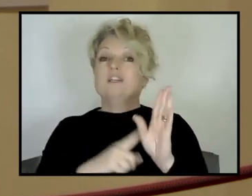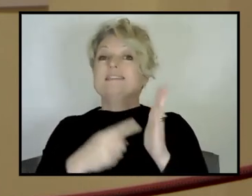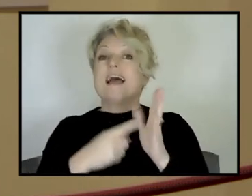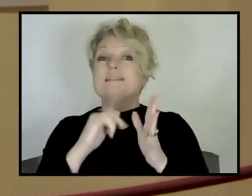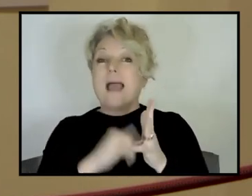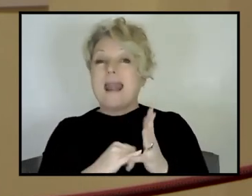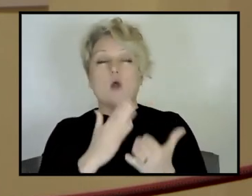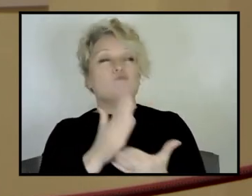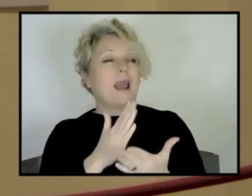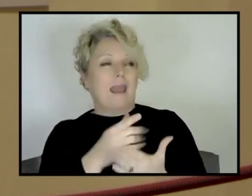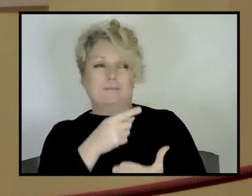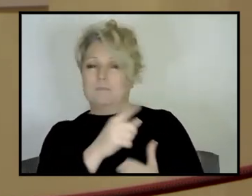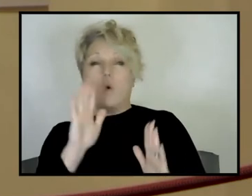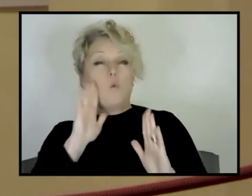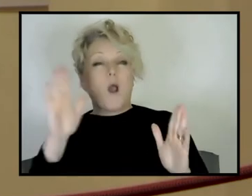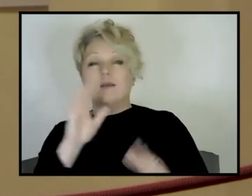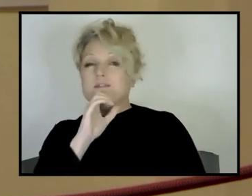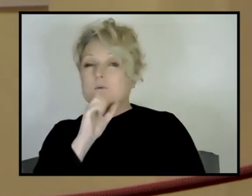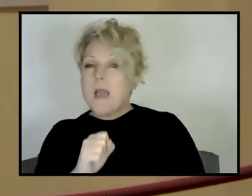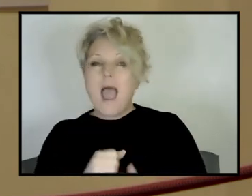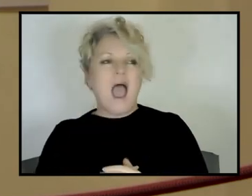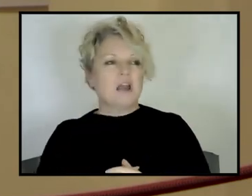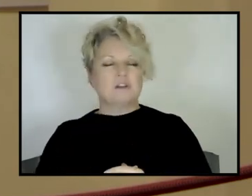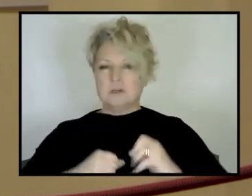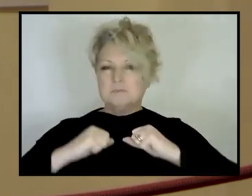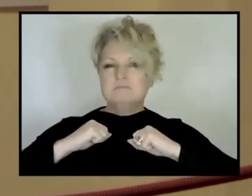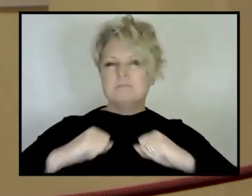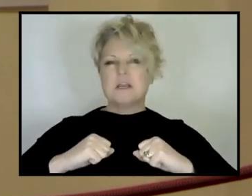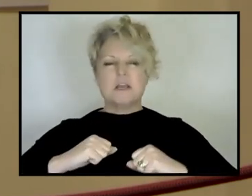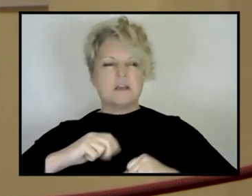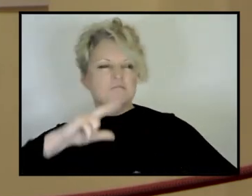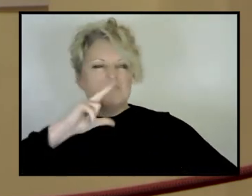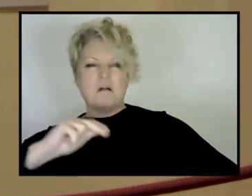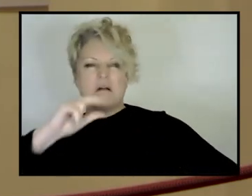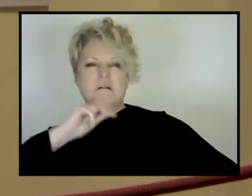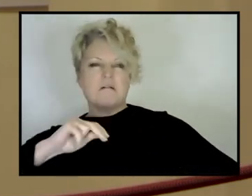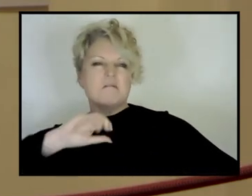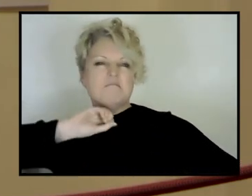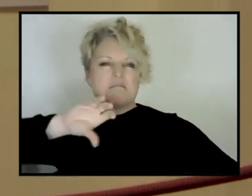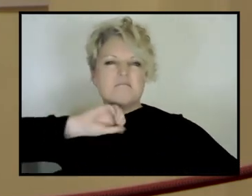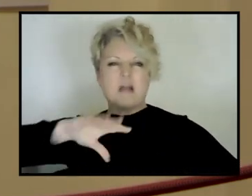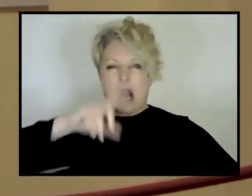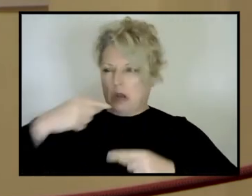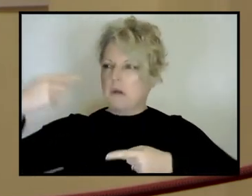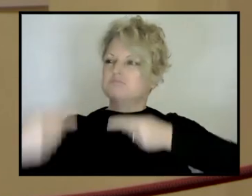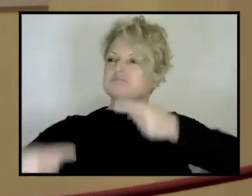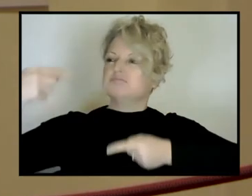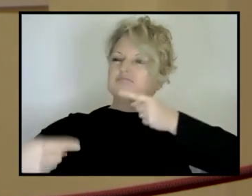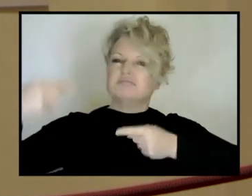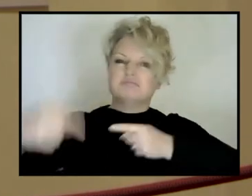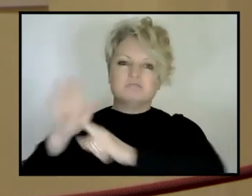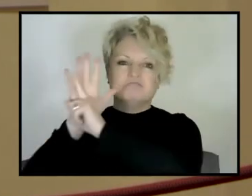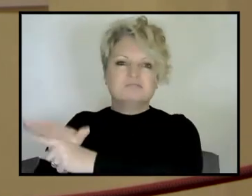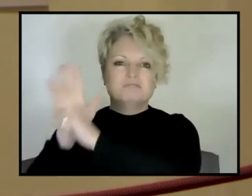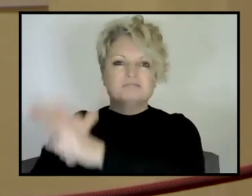He was, he had a big booming voice, deep booming voice, and he could argue anybody down, but it